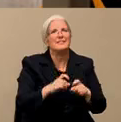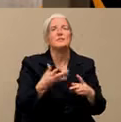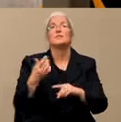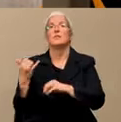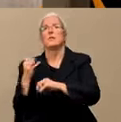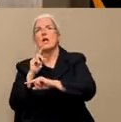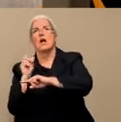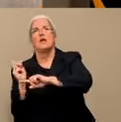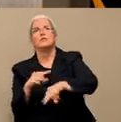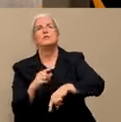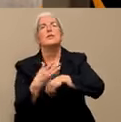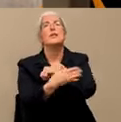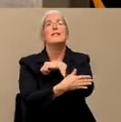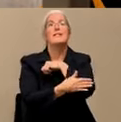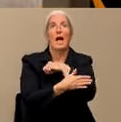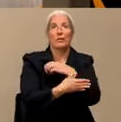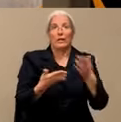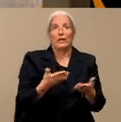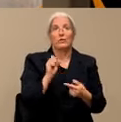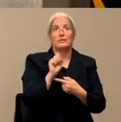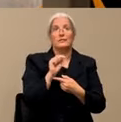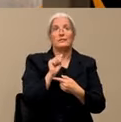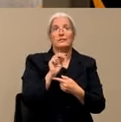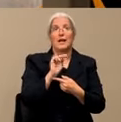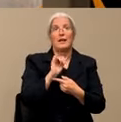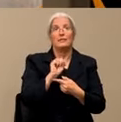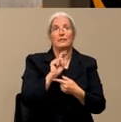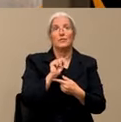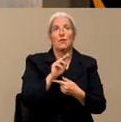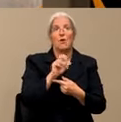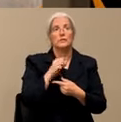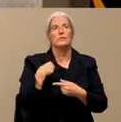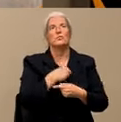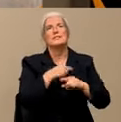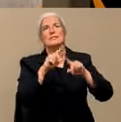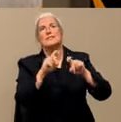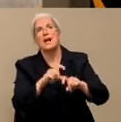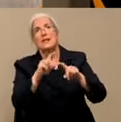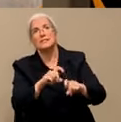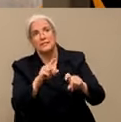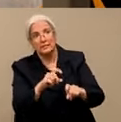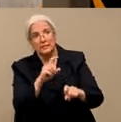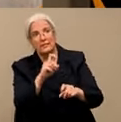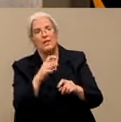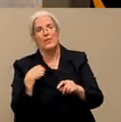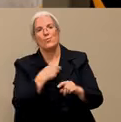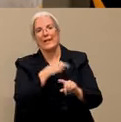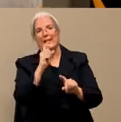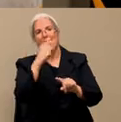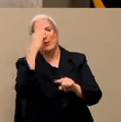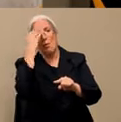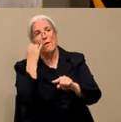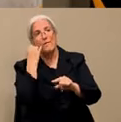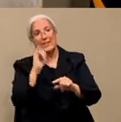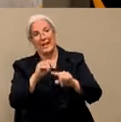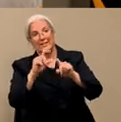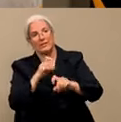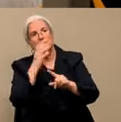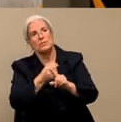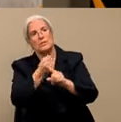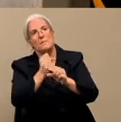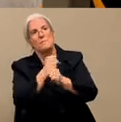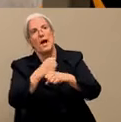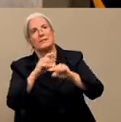where we need to know to make a difference in spread. So people who it makes a difference